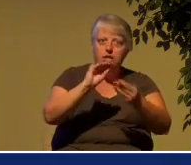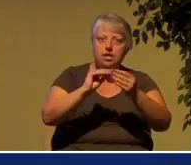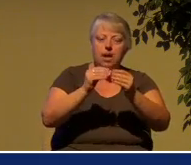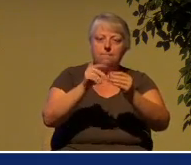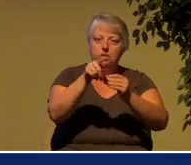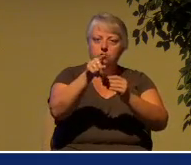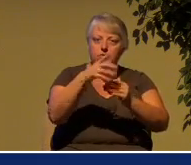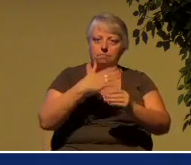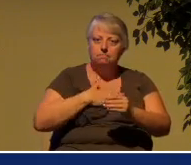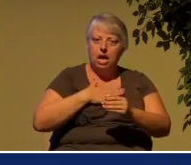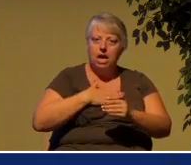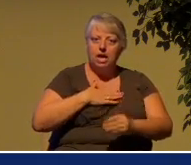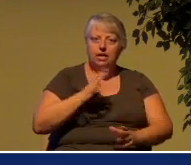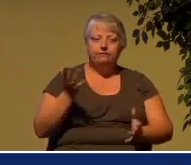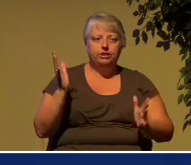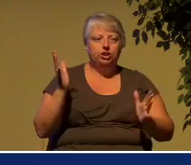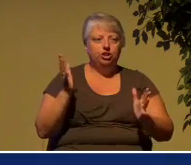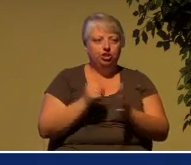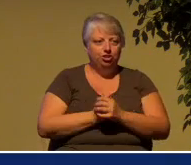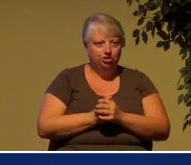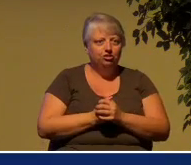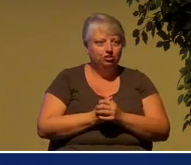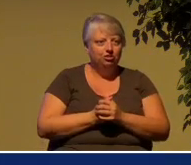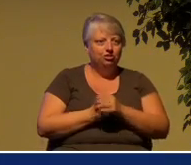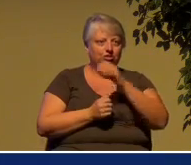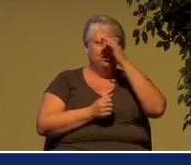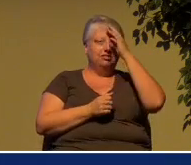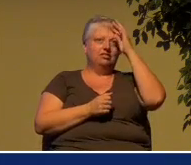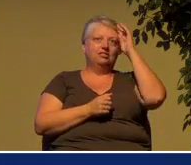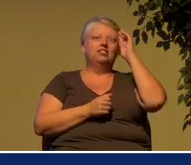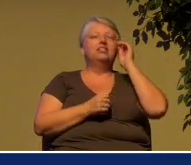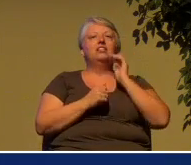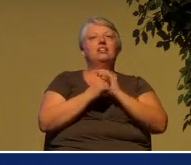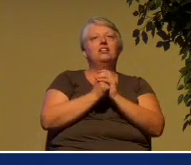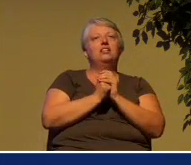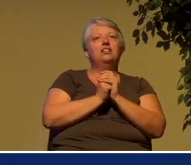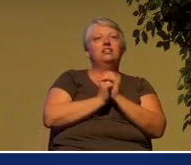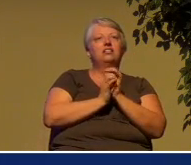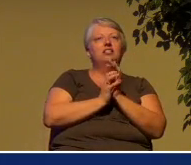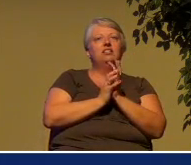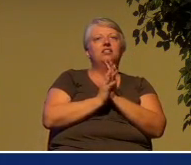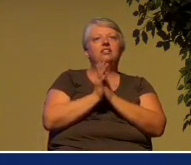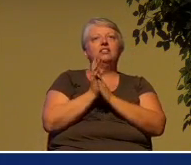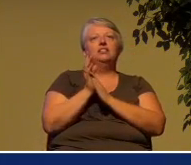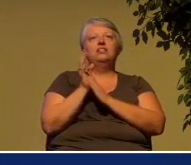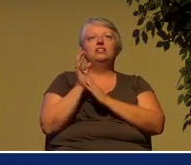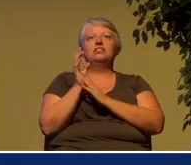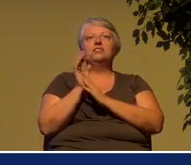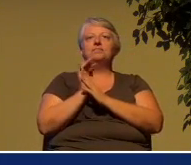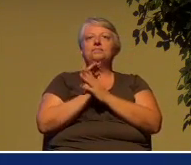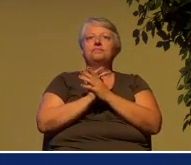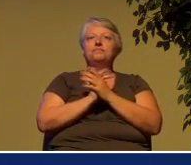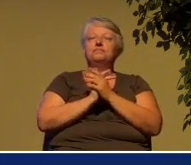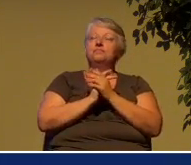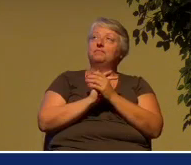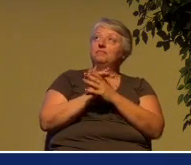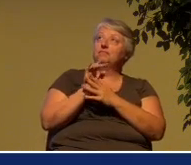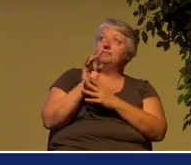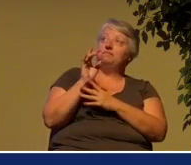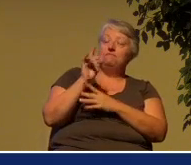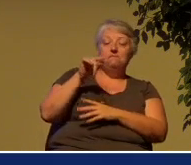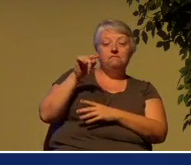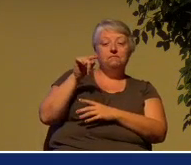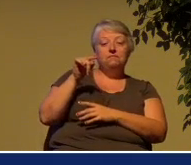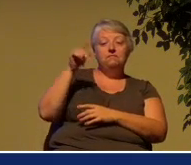from your love. That's what Ken has been preaching about in Sunday nights. And then he goes on, who is a deposit the Holy Spirit is,